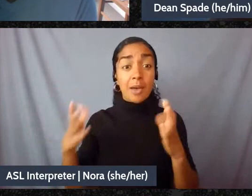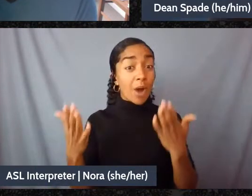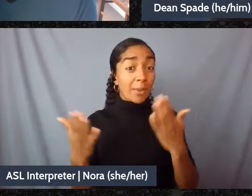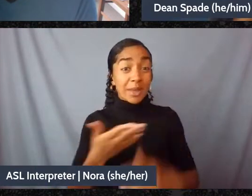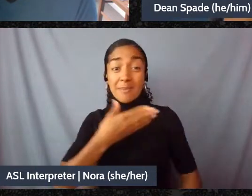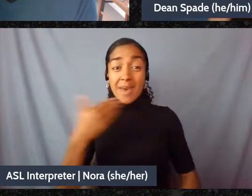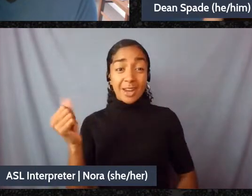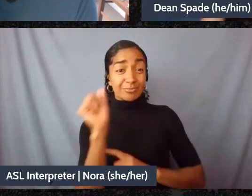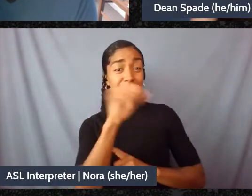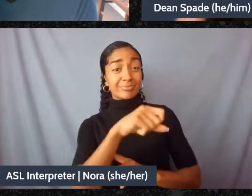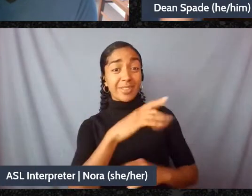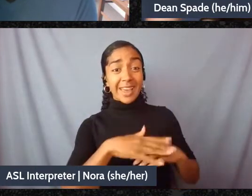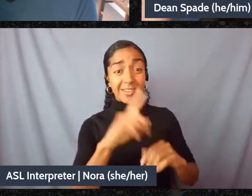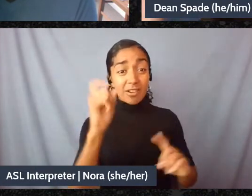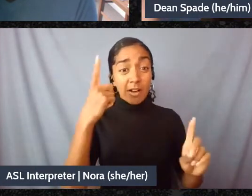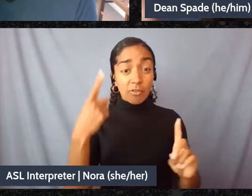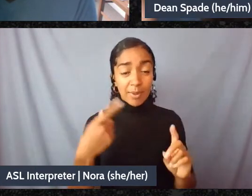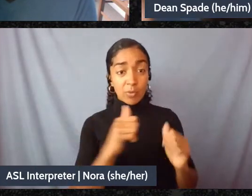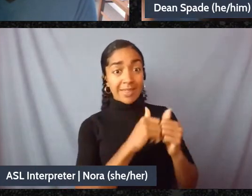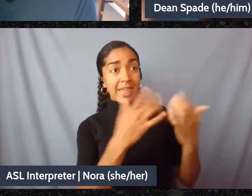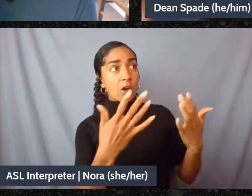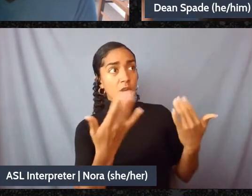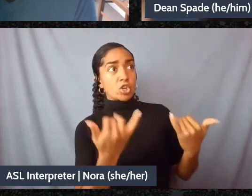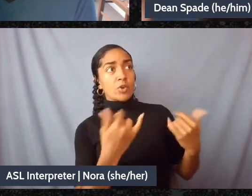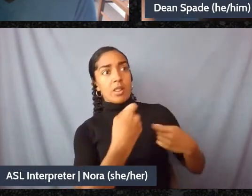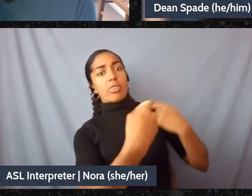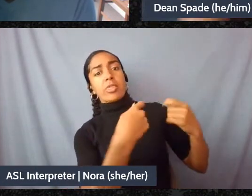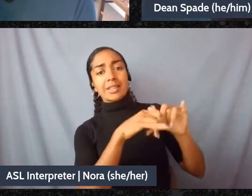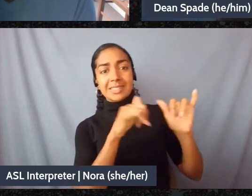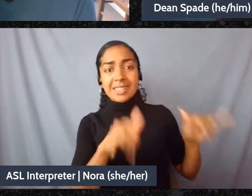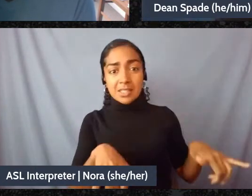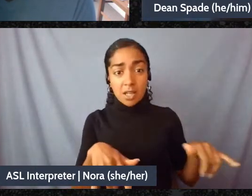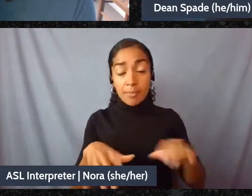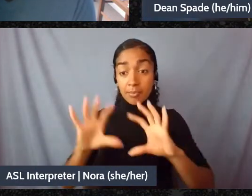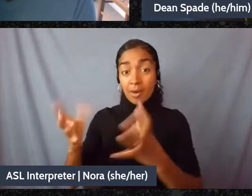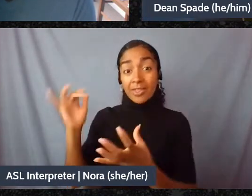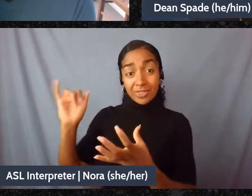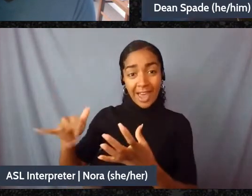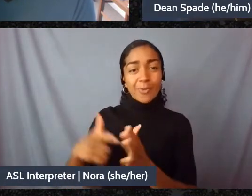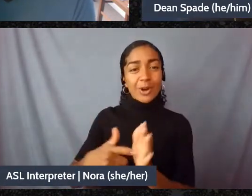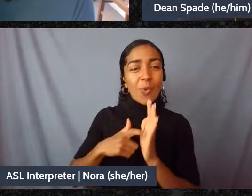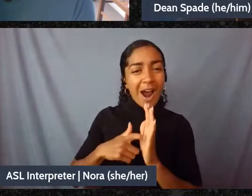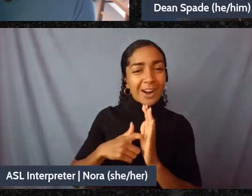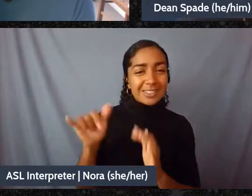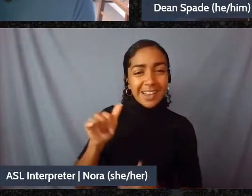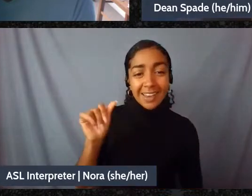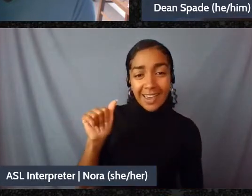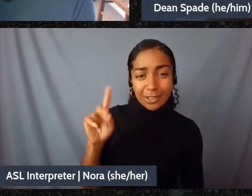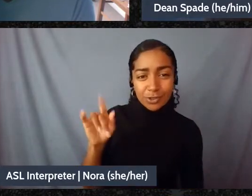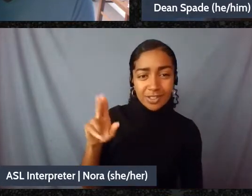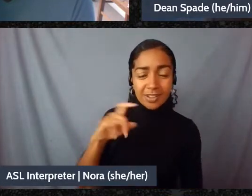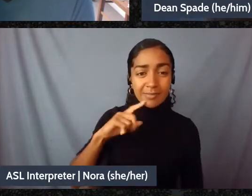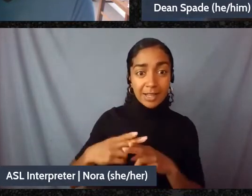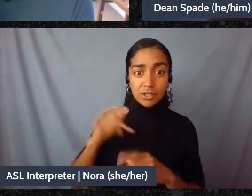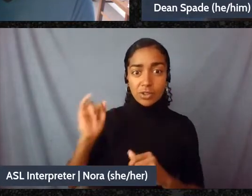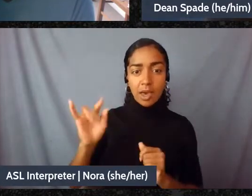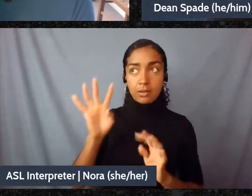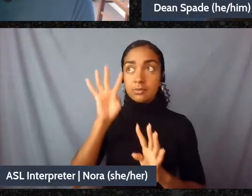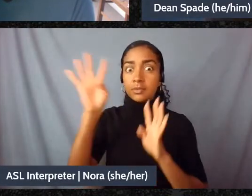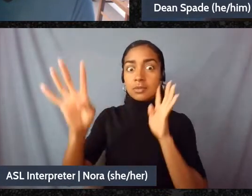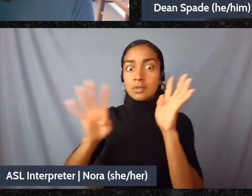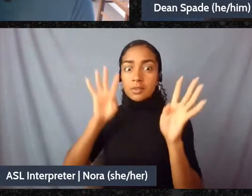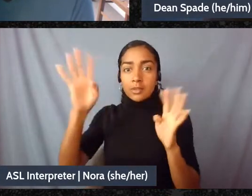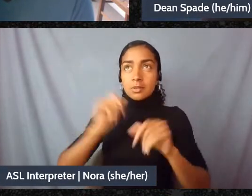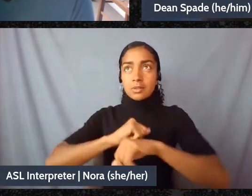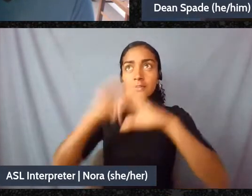systems we live under I realize that requires the kind of imagining that Adrian is asking of us so I'm not saying we're